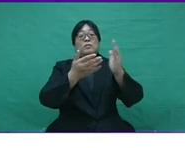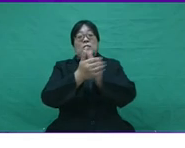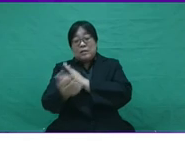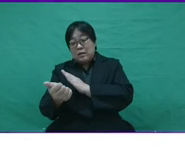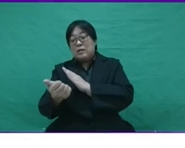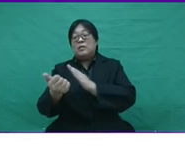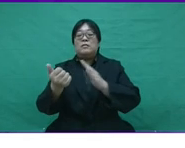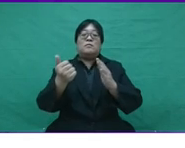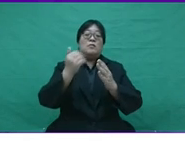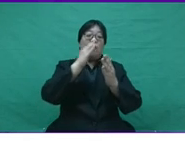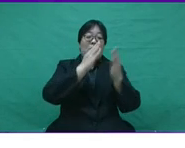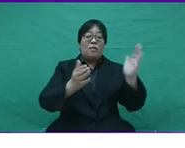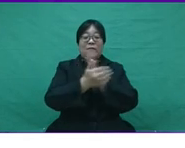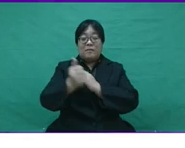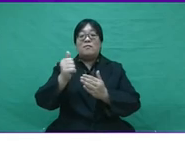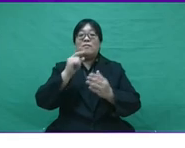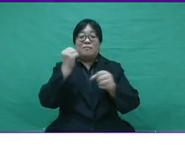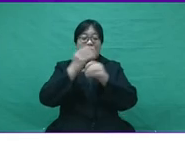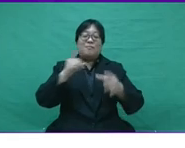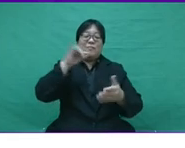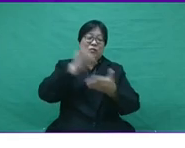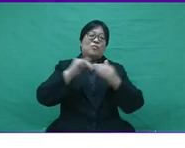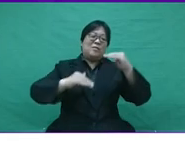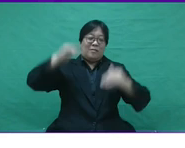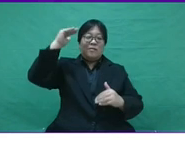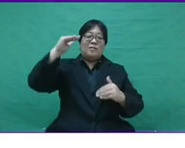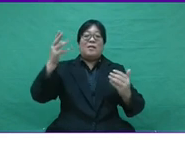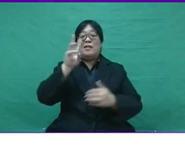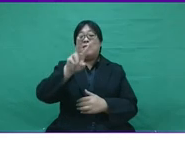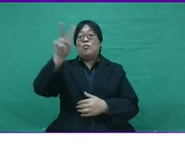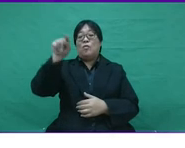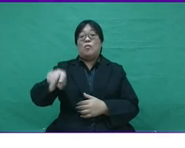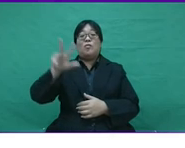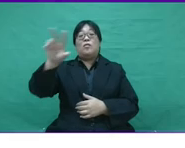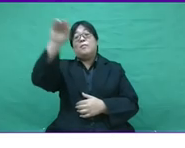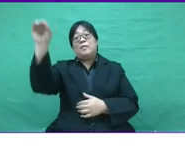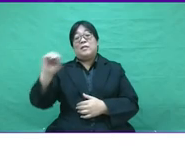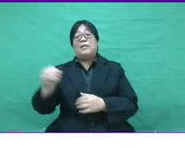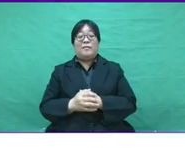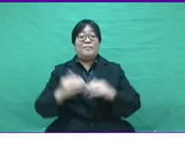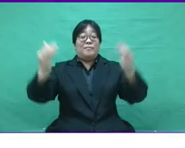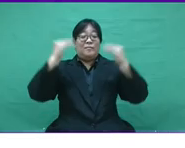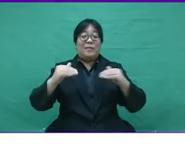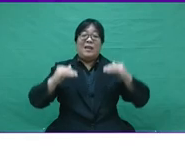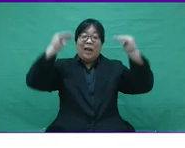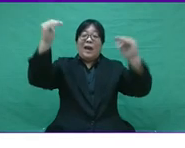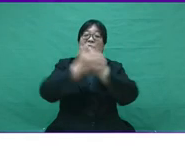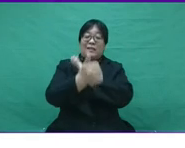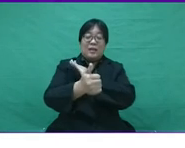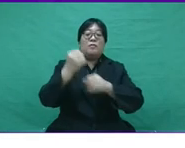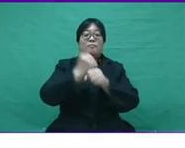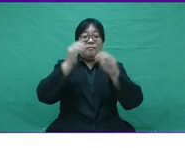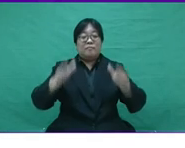The share of skilled, semi skilled workers is the highest, is the highest at 62